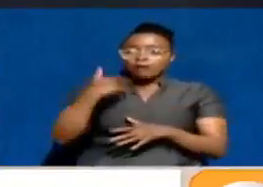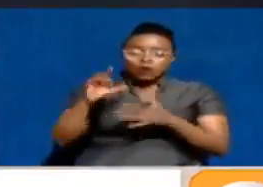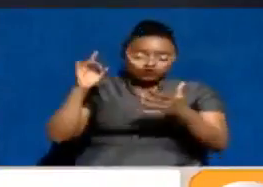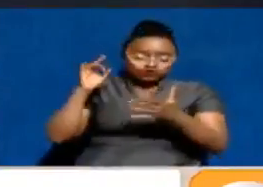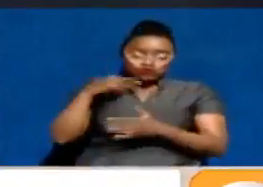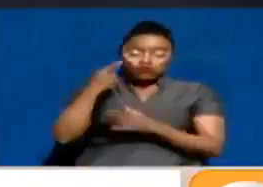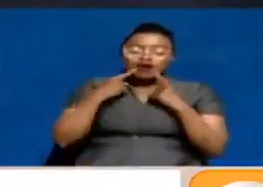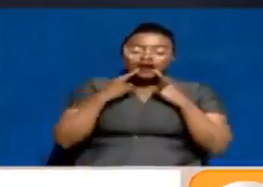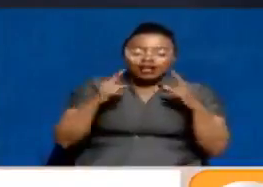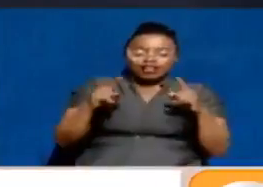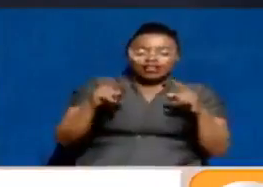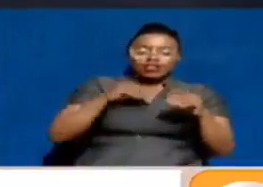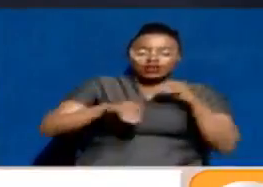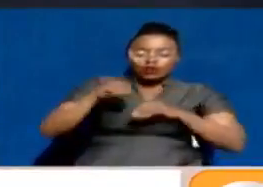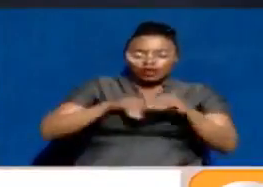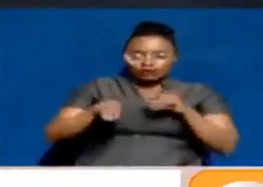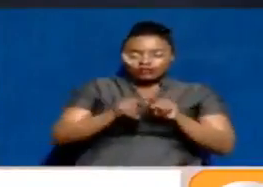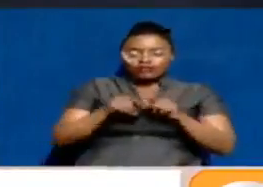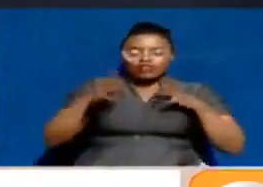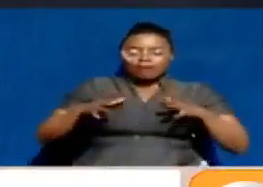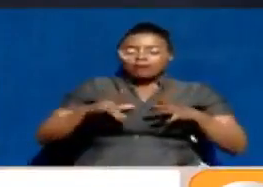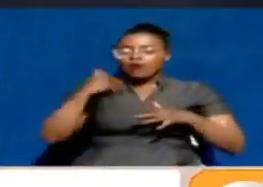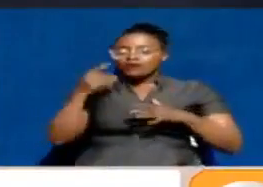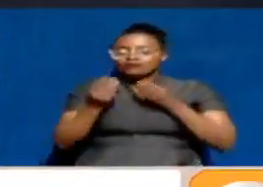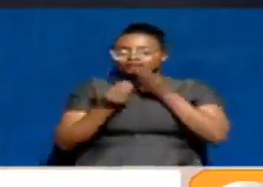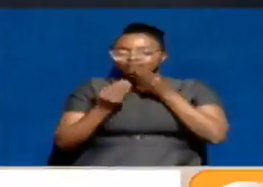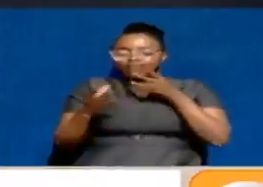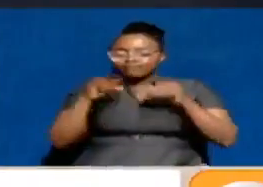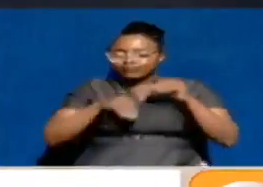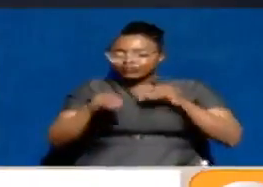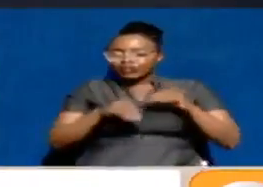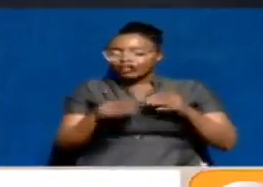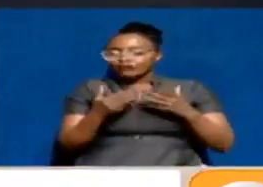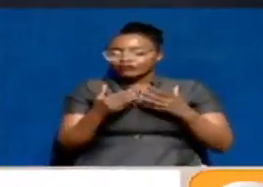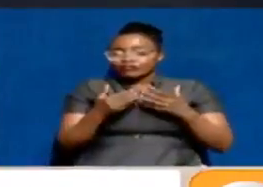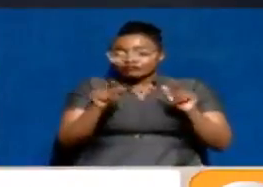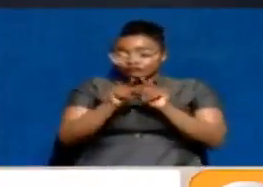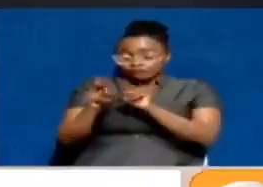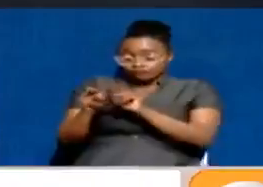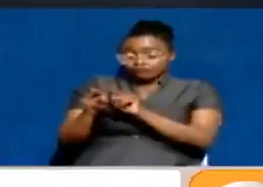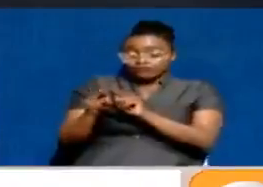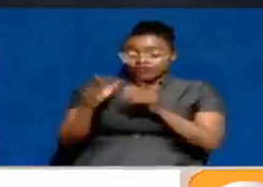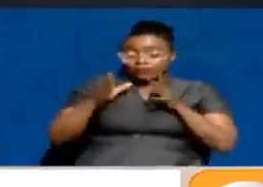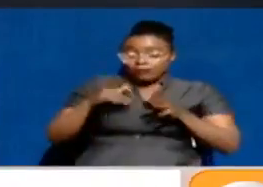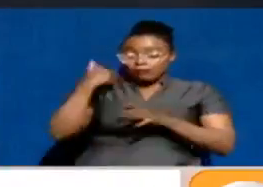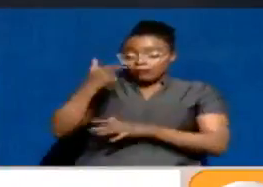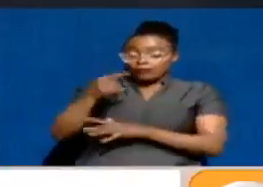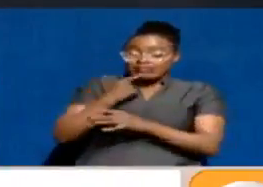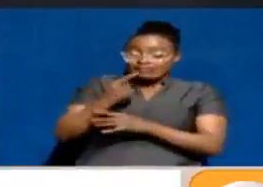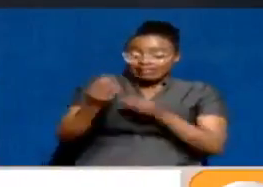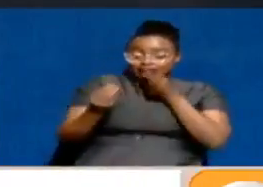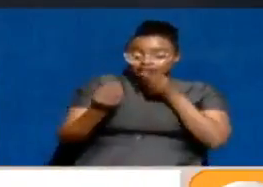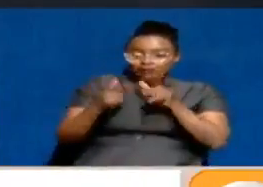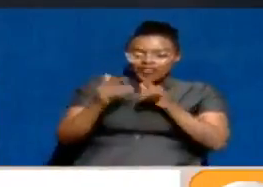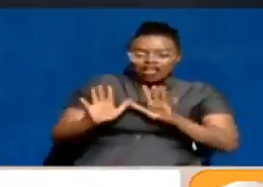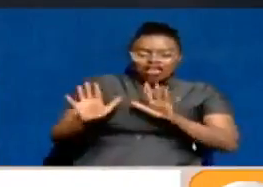the whistle. The tribulations of the whistleblowers will greatly help to, sadly, gag the whistleblowers and keep